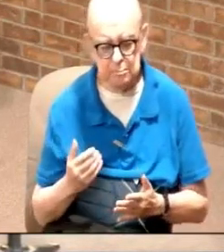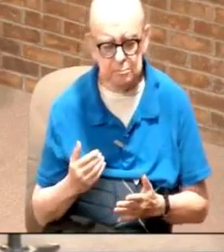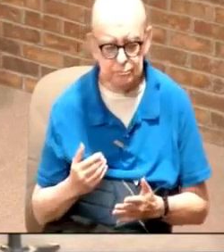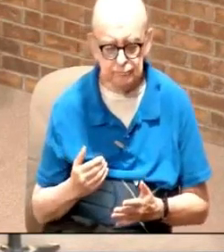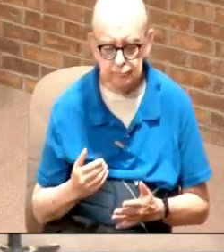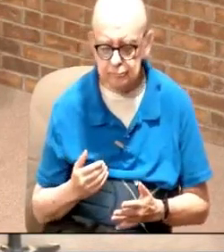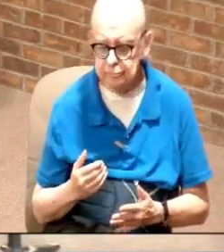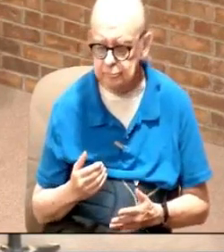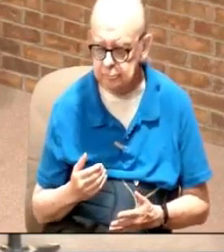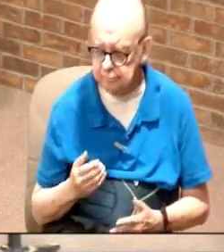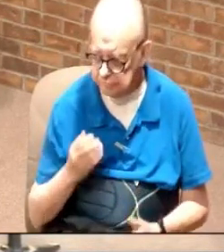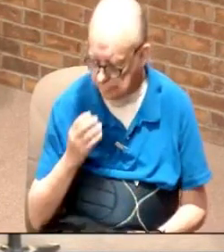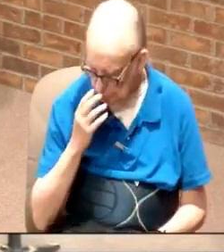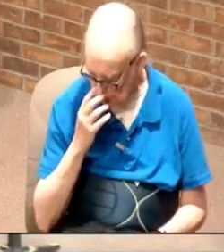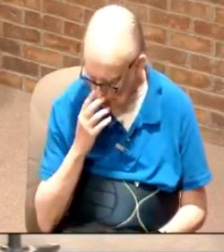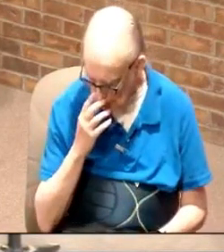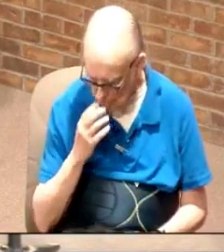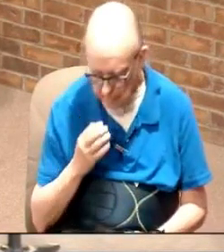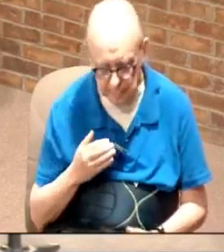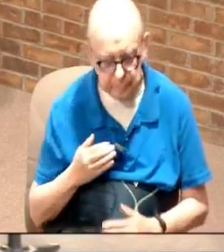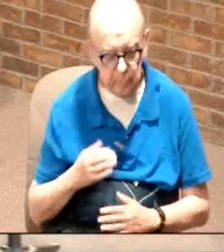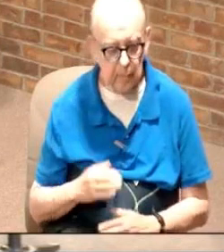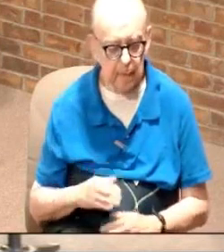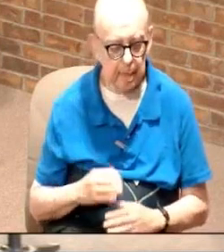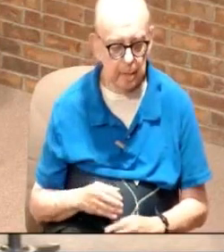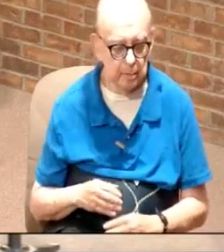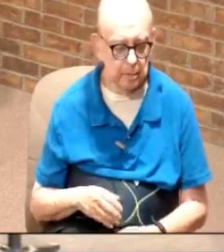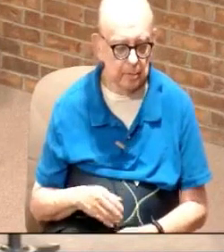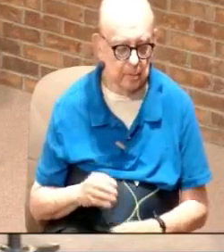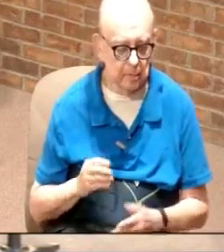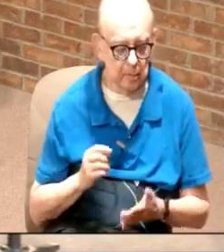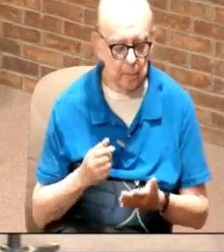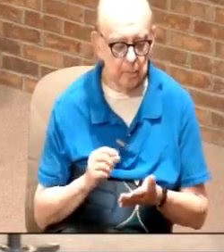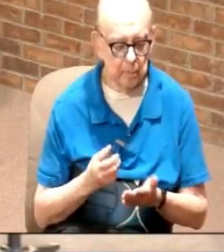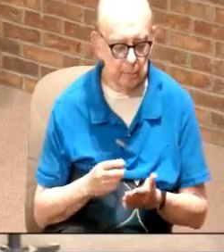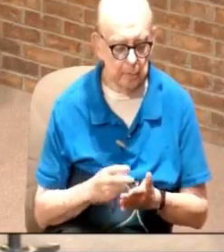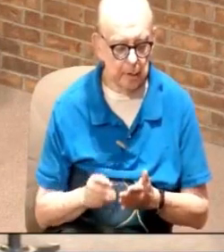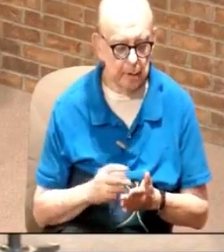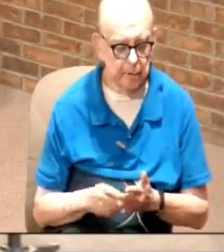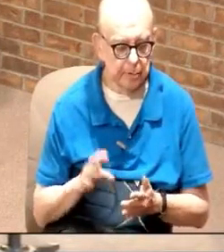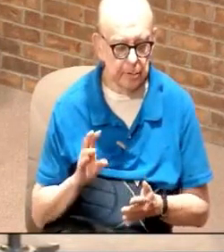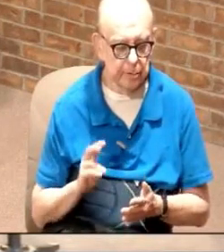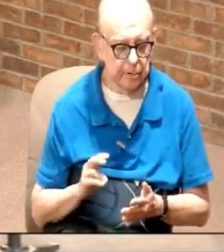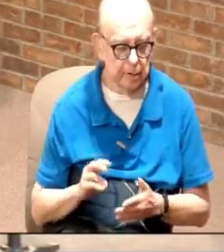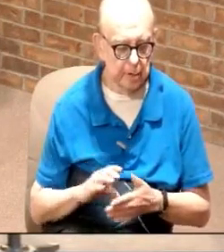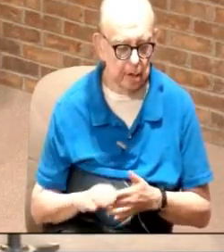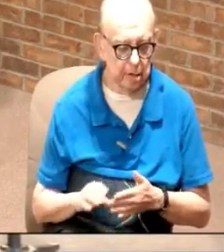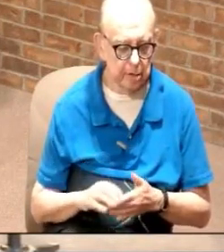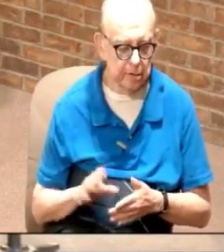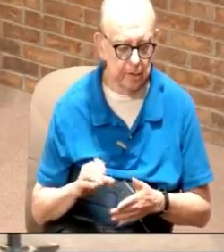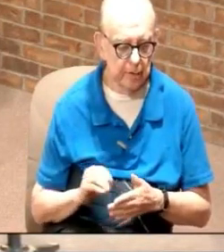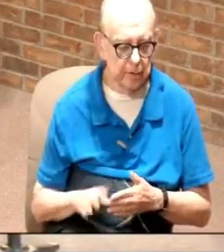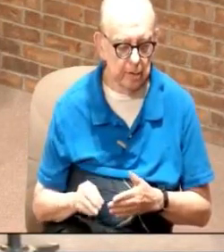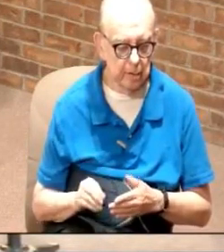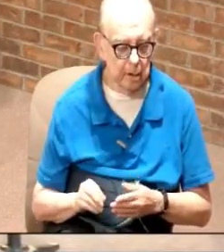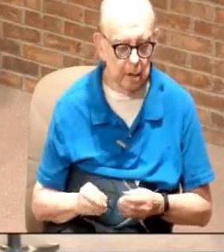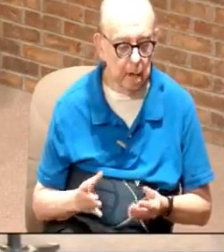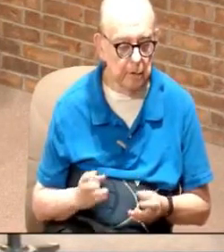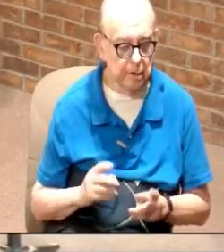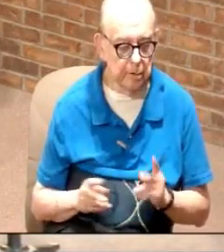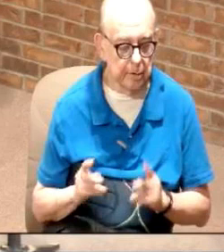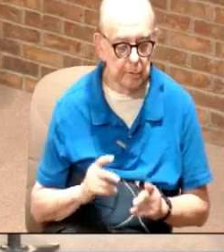the minimum wage was $7.50 you know how much Hobby Lobby was paying their